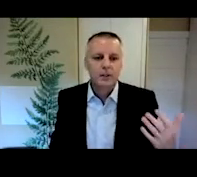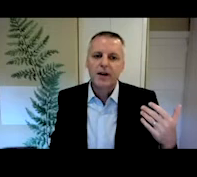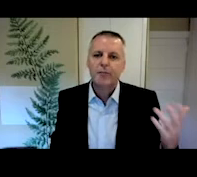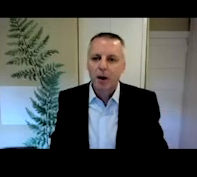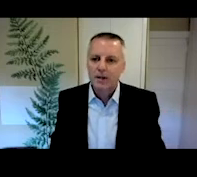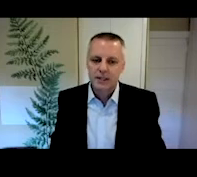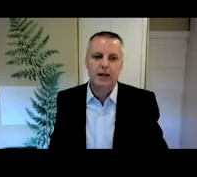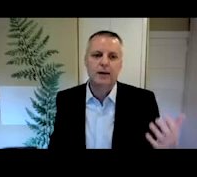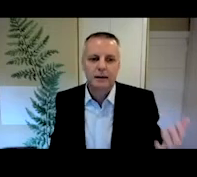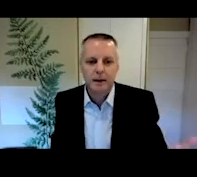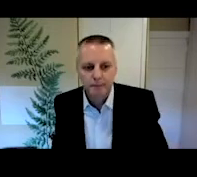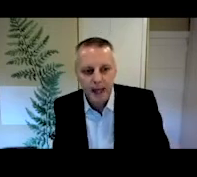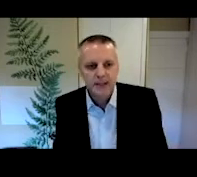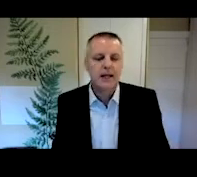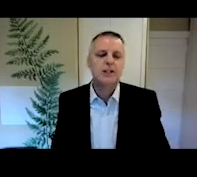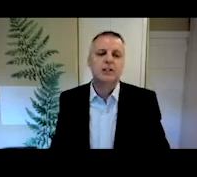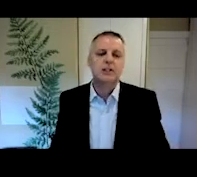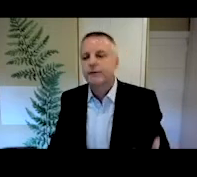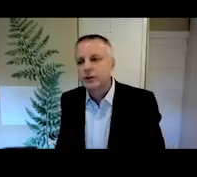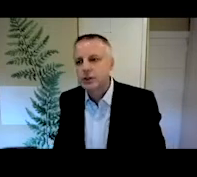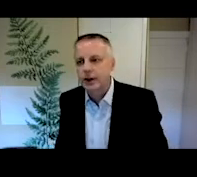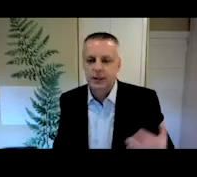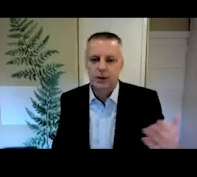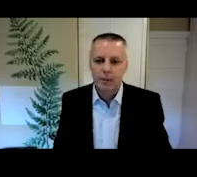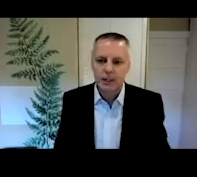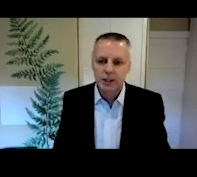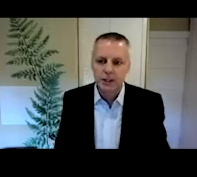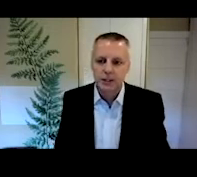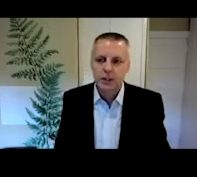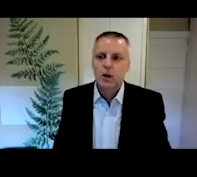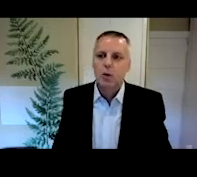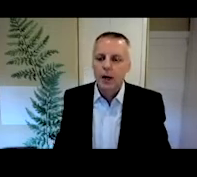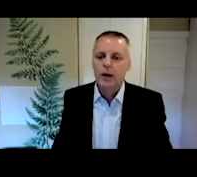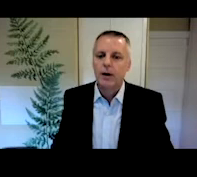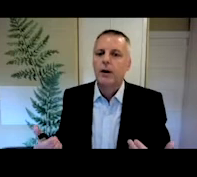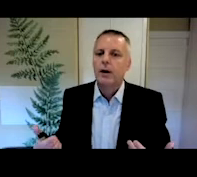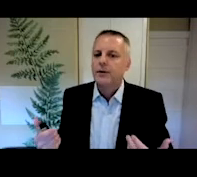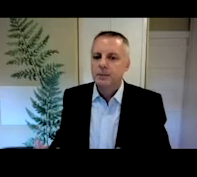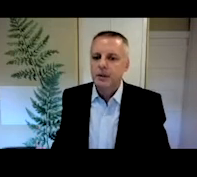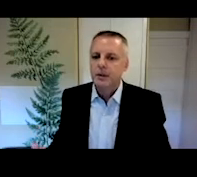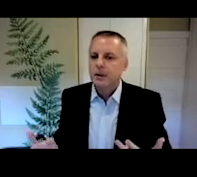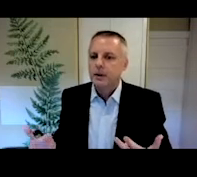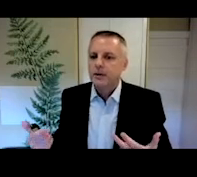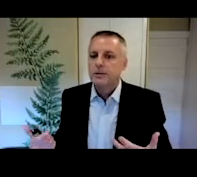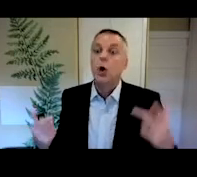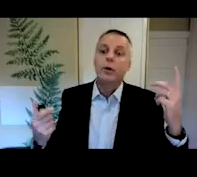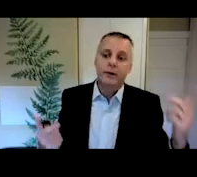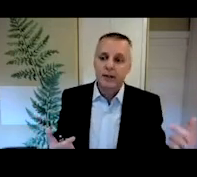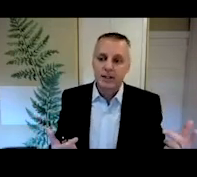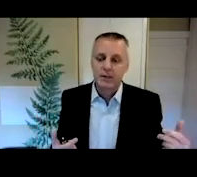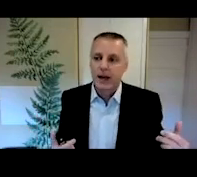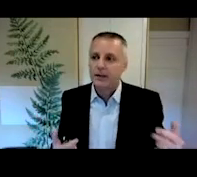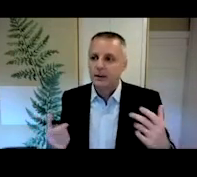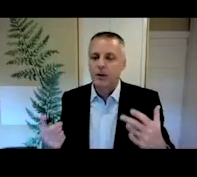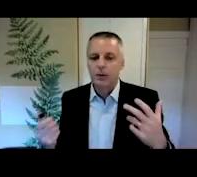and then there's a lot of pausing and then, and hesitations and false starts and repetitions where the speaker says, oh, I